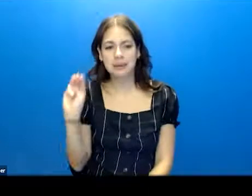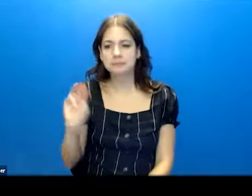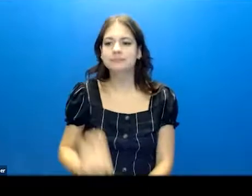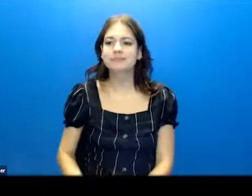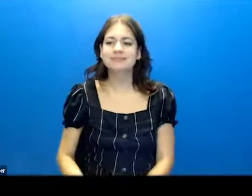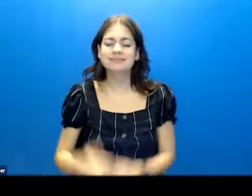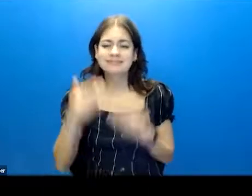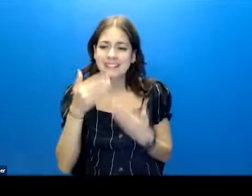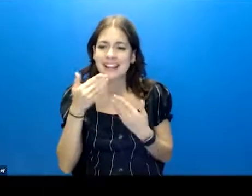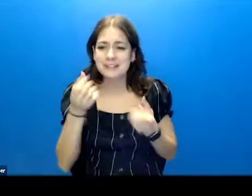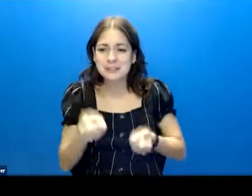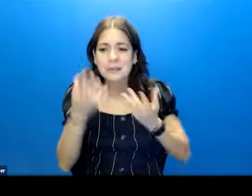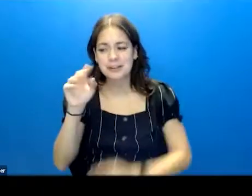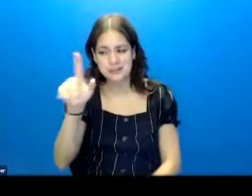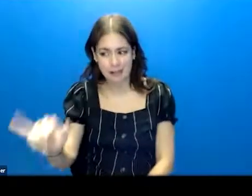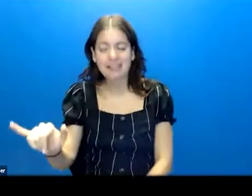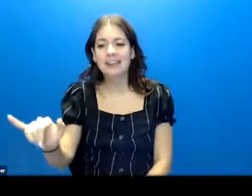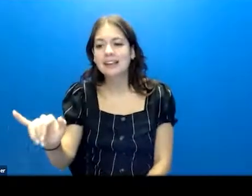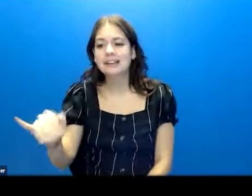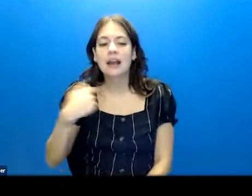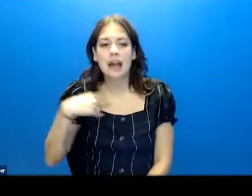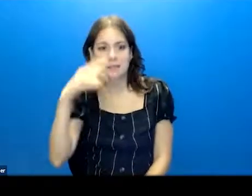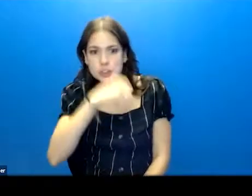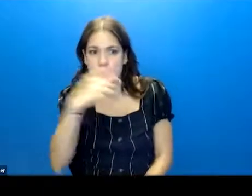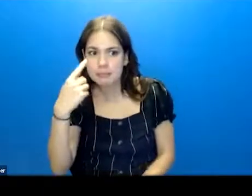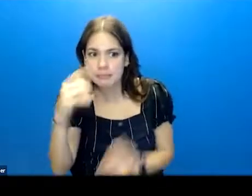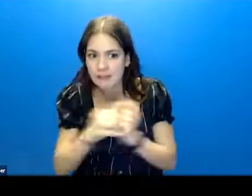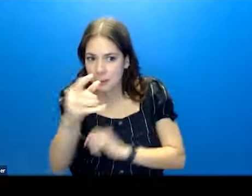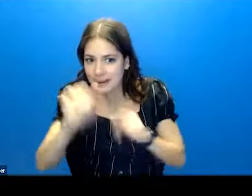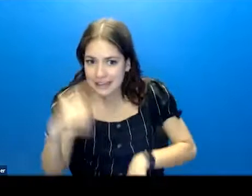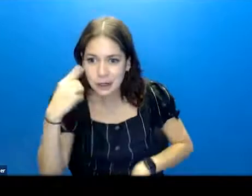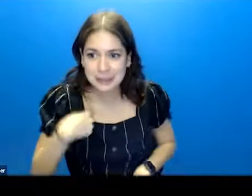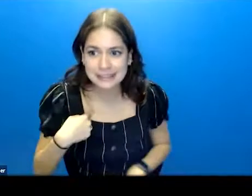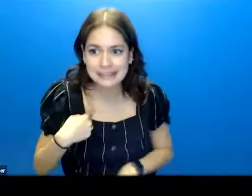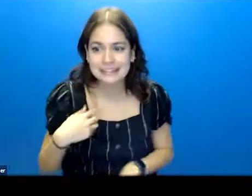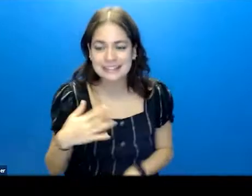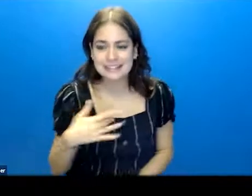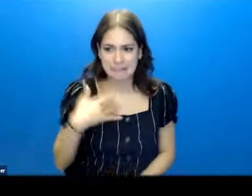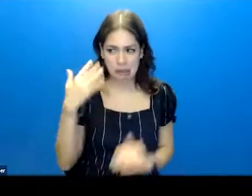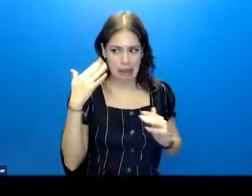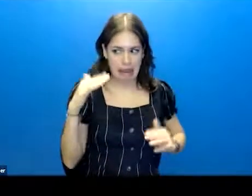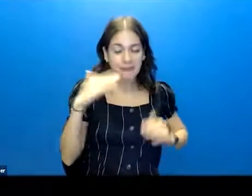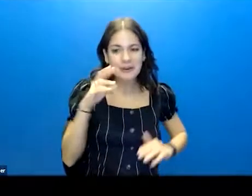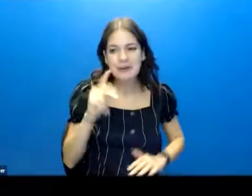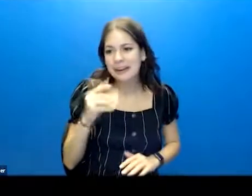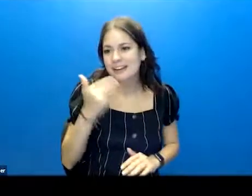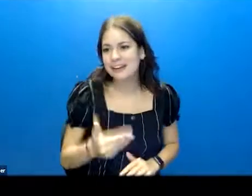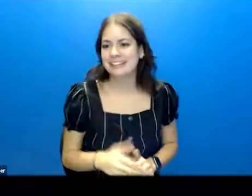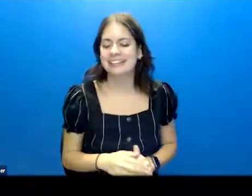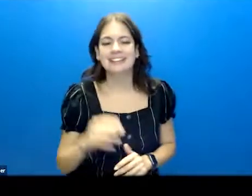Thank you so much, Molly. I'm assuming everyone can hear me. I feel very loud right now. Okay, great.